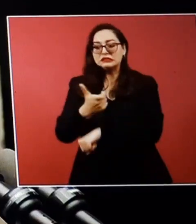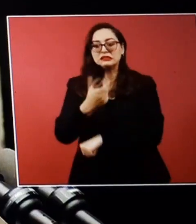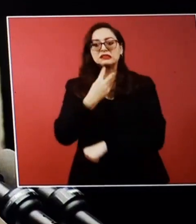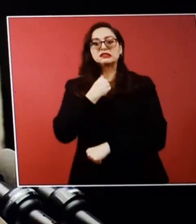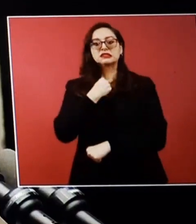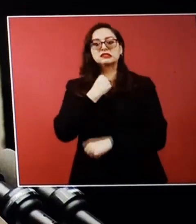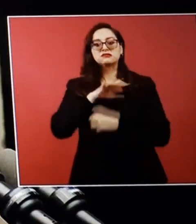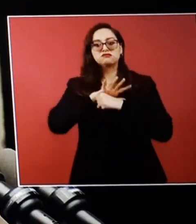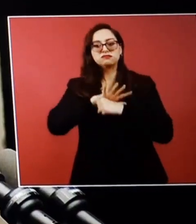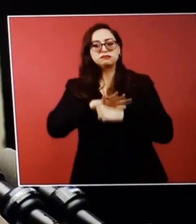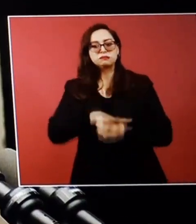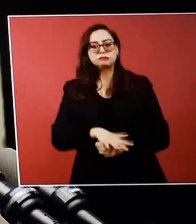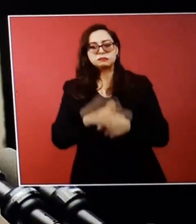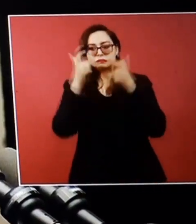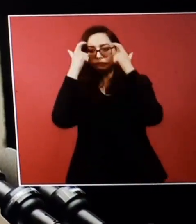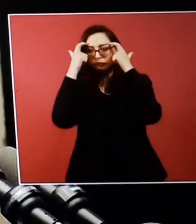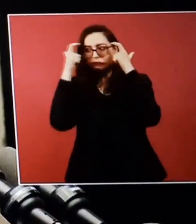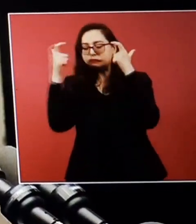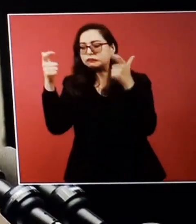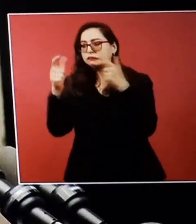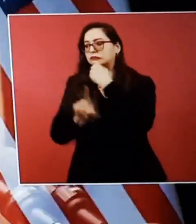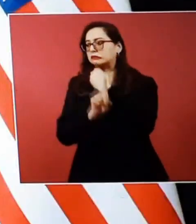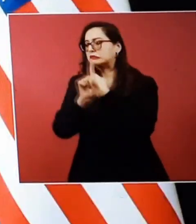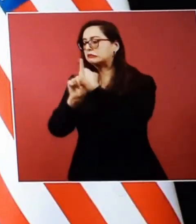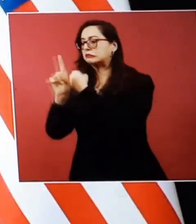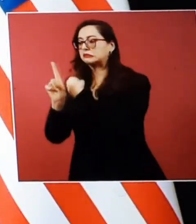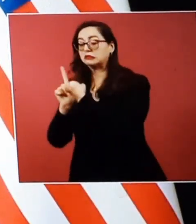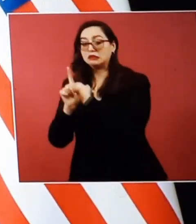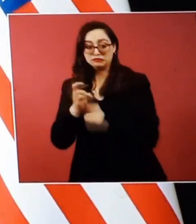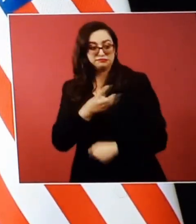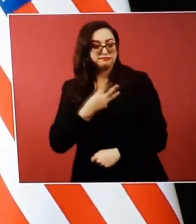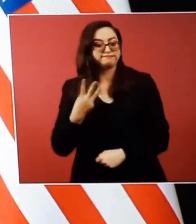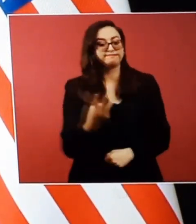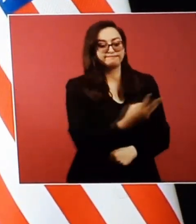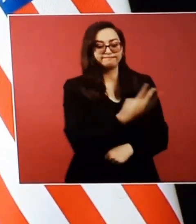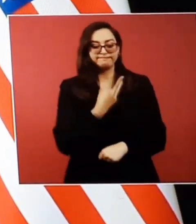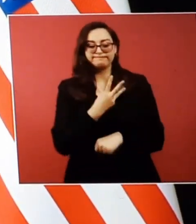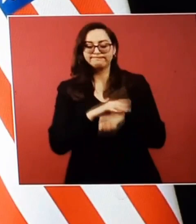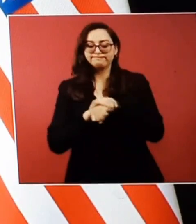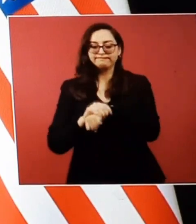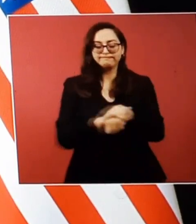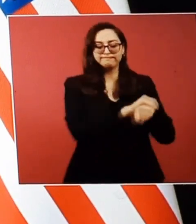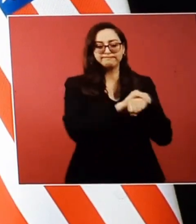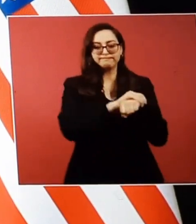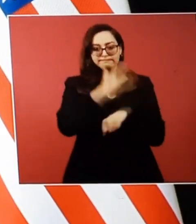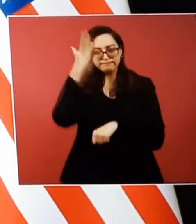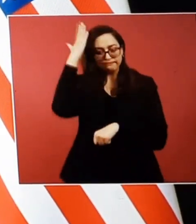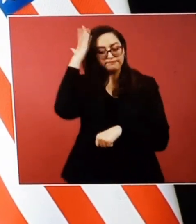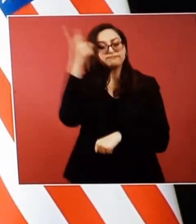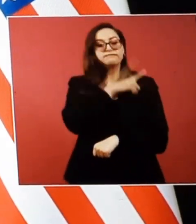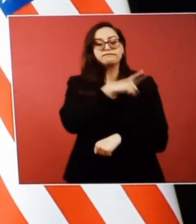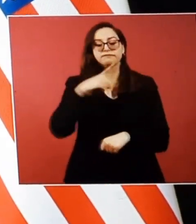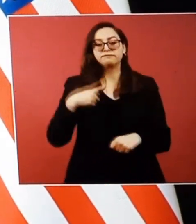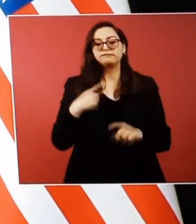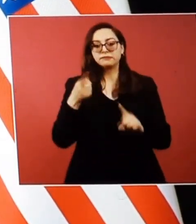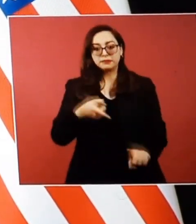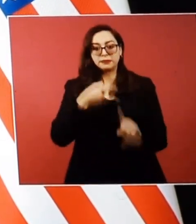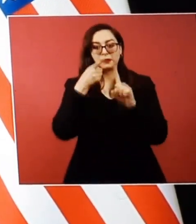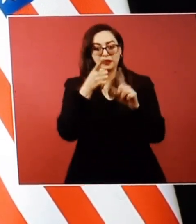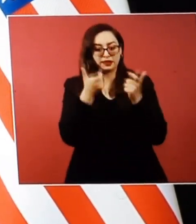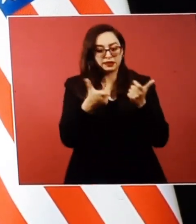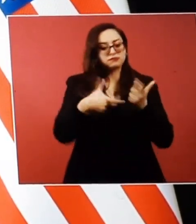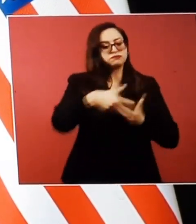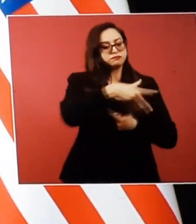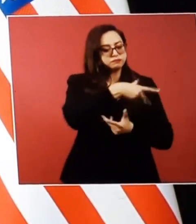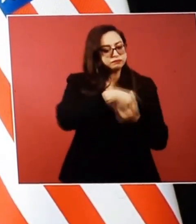friends to look at ways to make our economies more resilient. Today we discussed how we can build reliable value